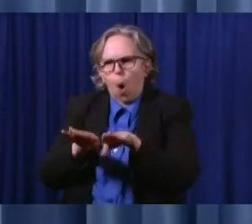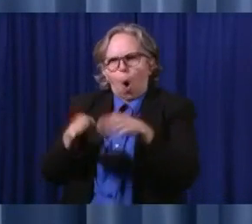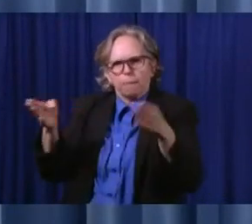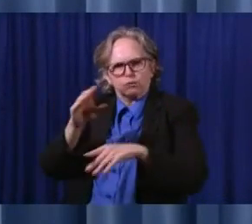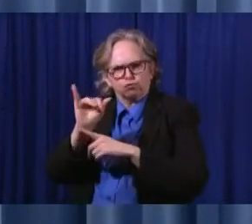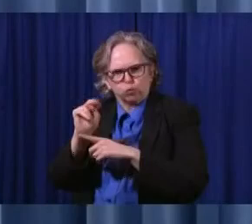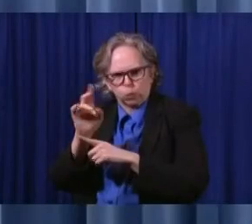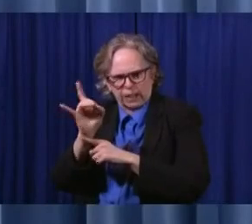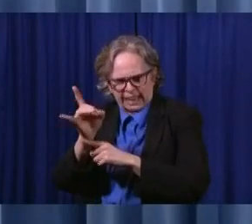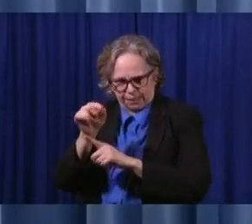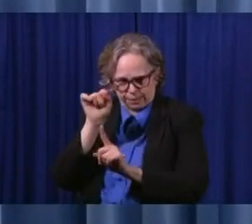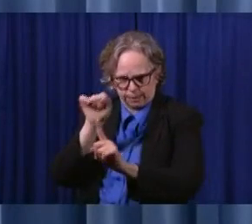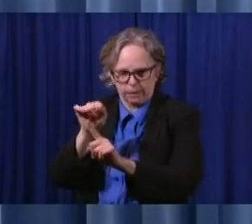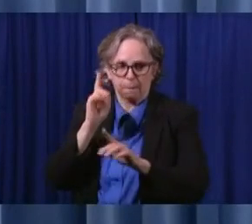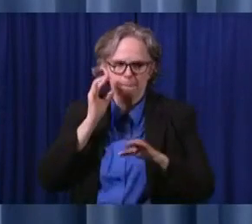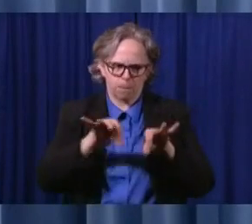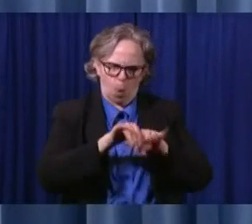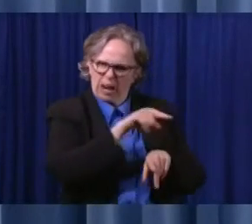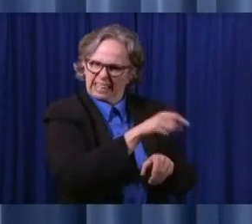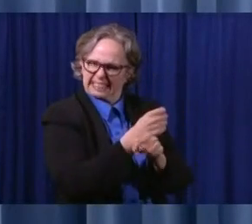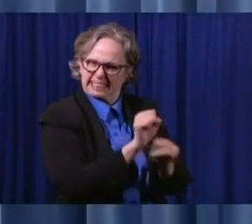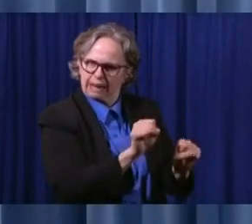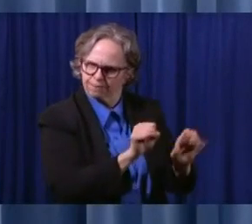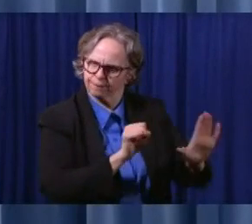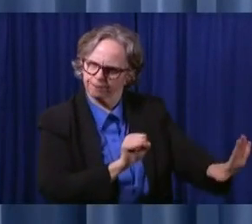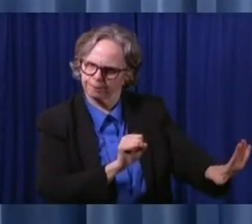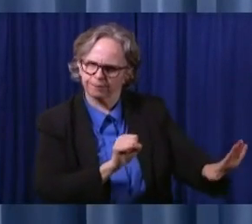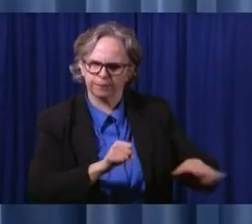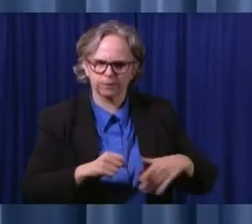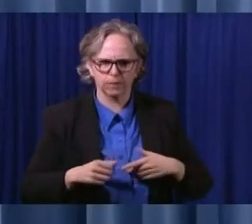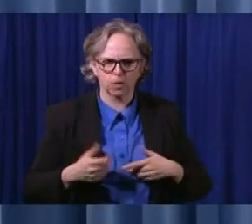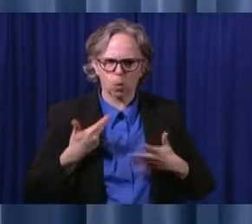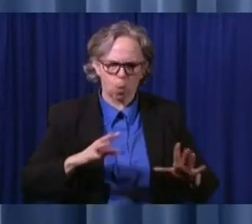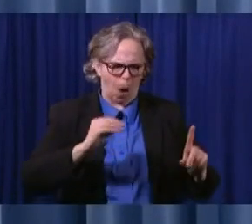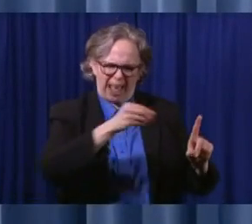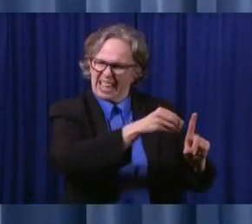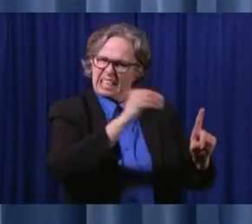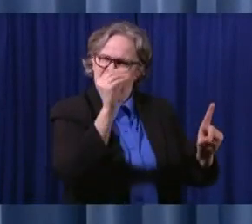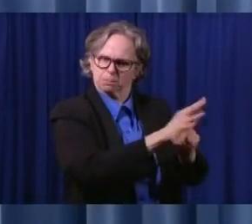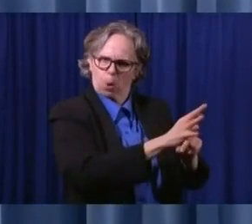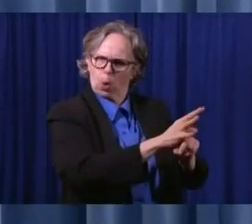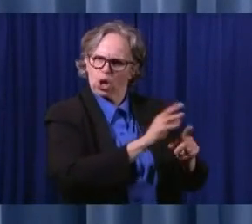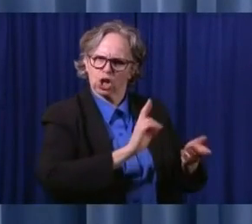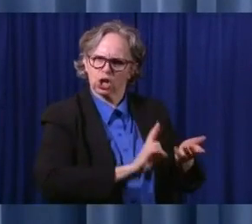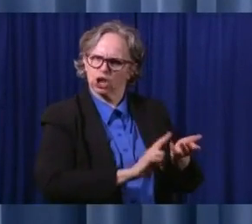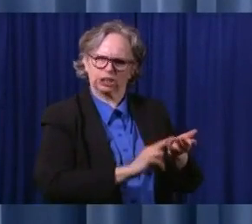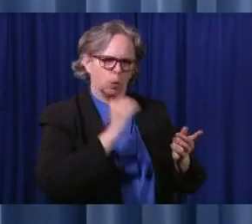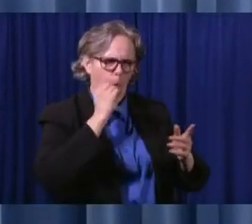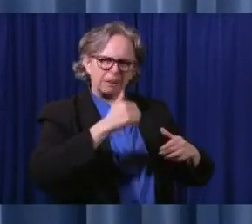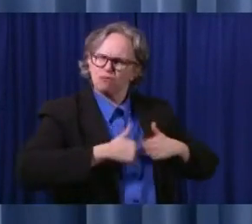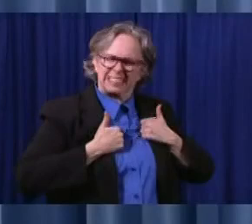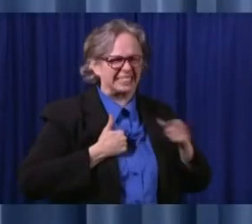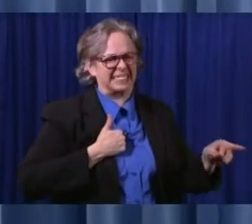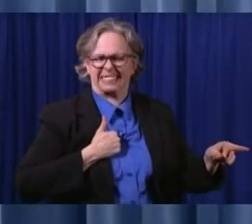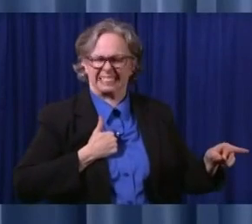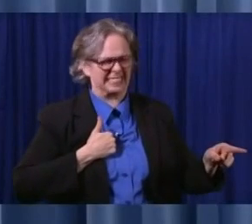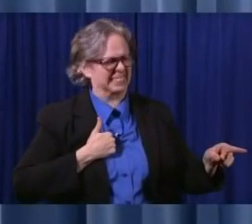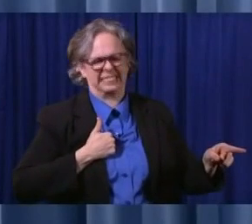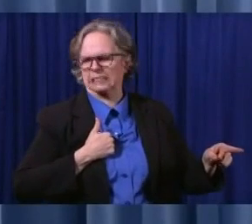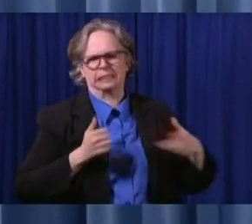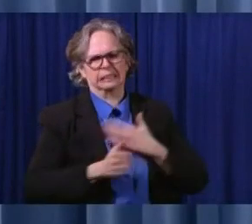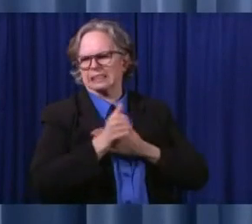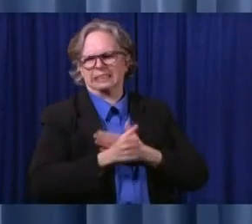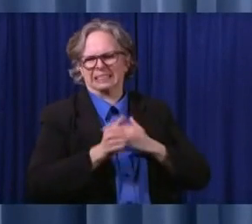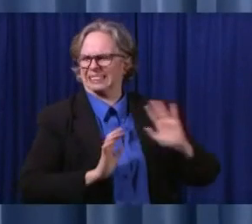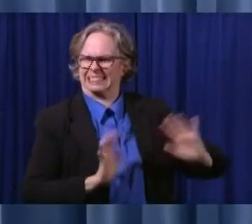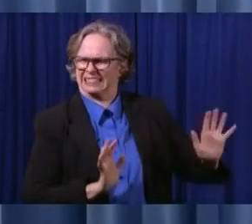don't increase the COVID inside the nursing homes or the assisted living or the intermediate care facilities. So we're going